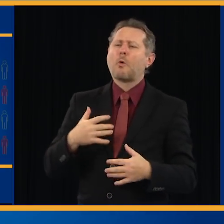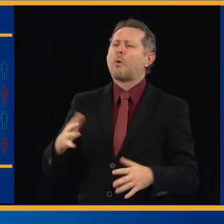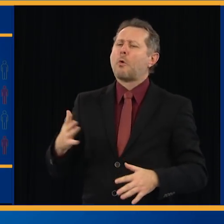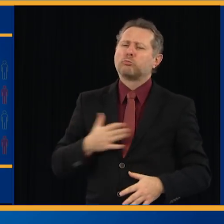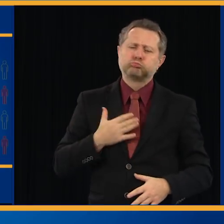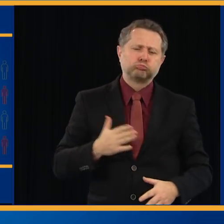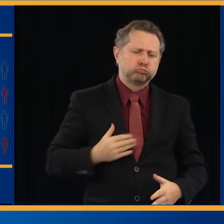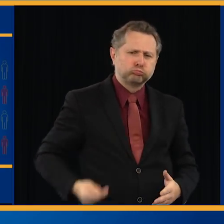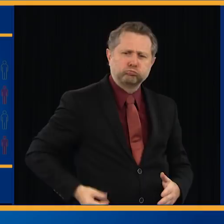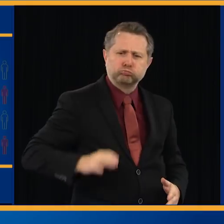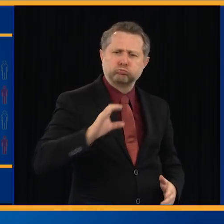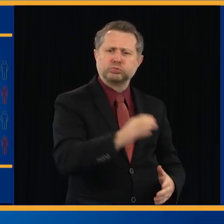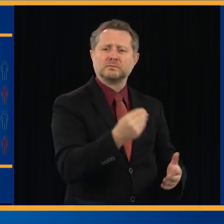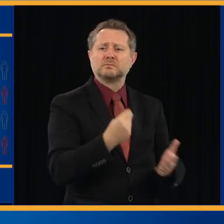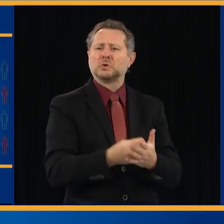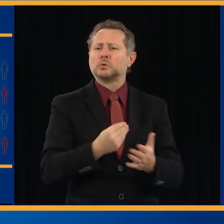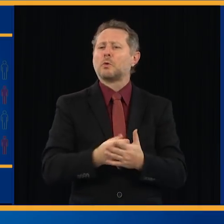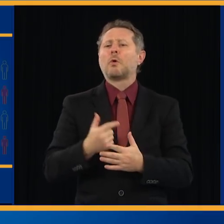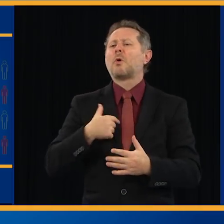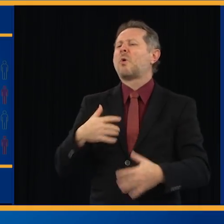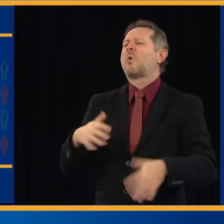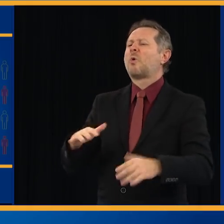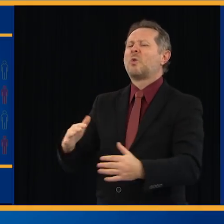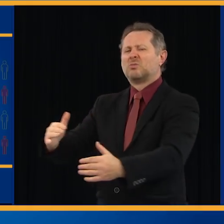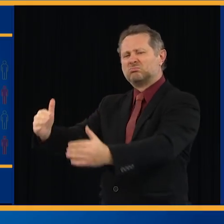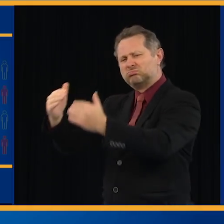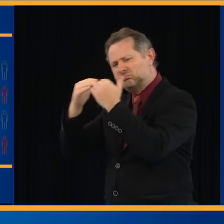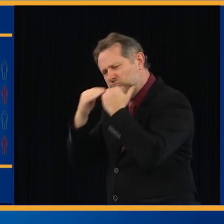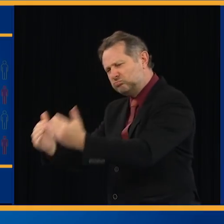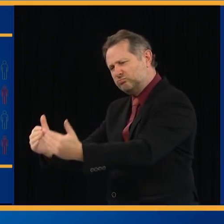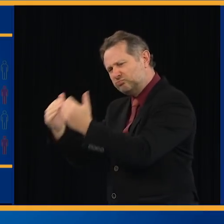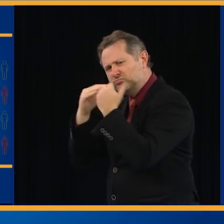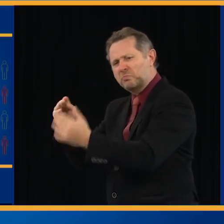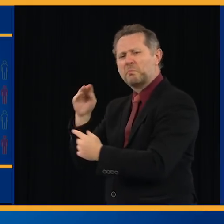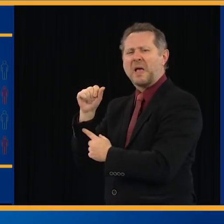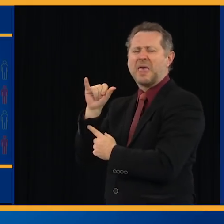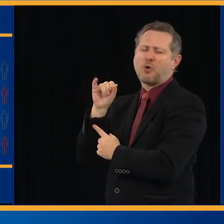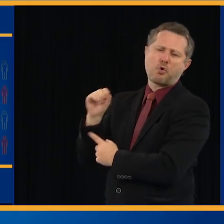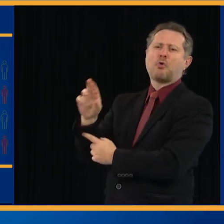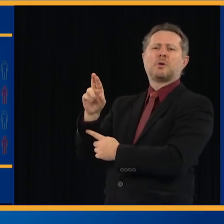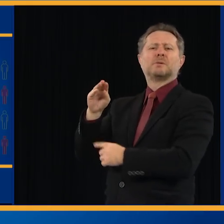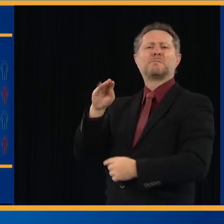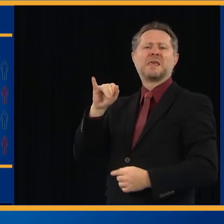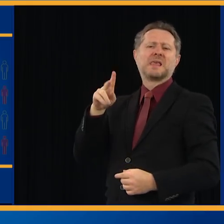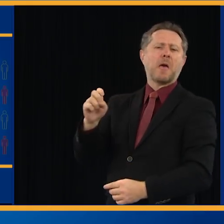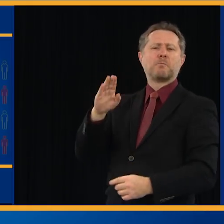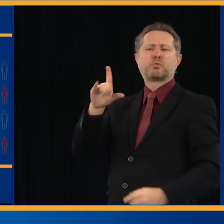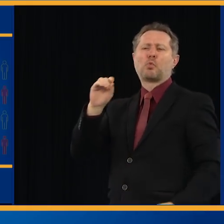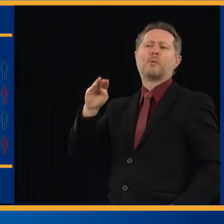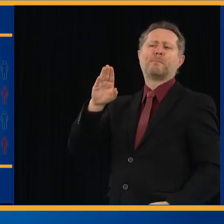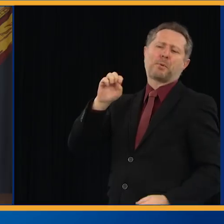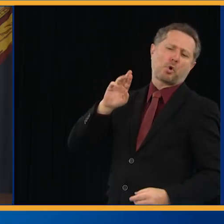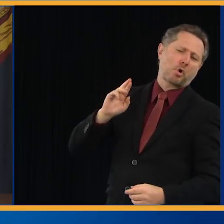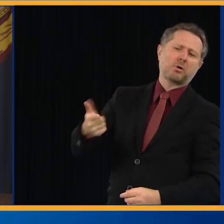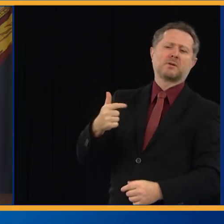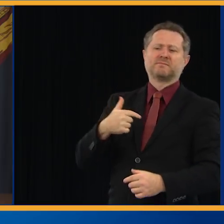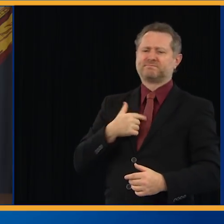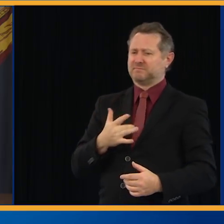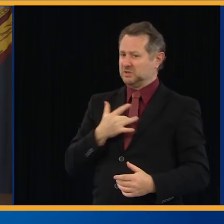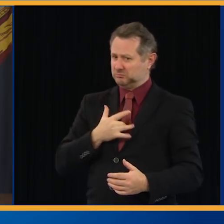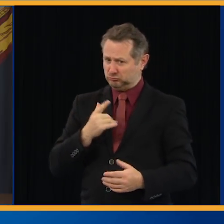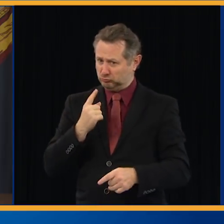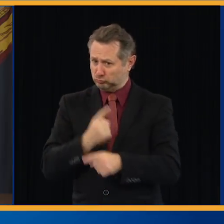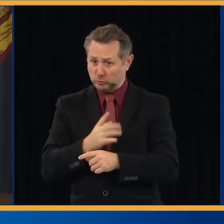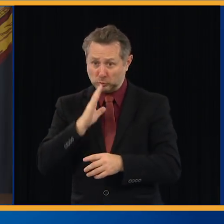thank you to Mayor Mike Bloomberg, who I believe may be joining us by telephone